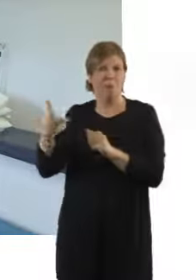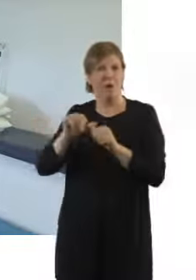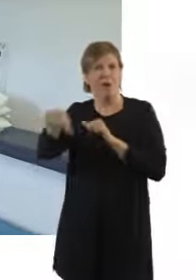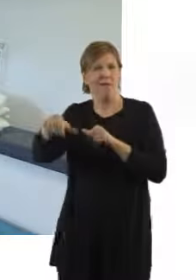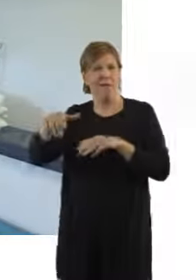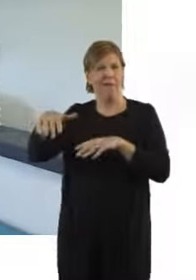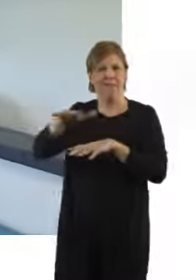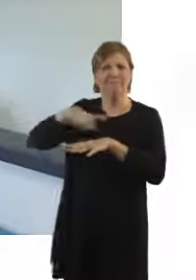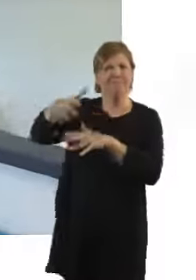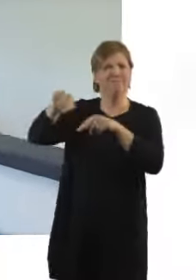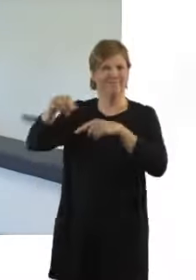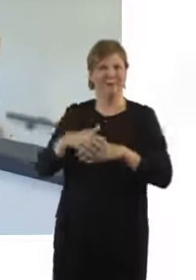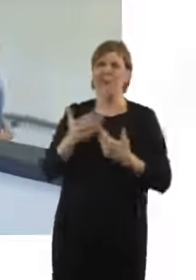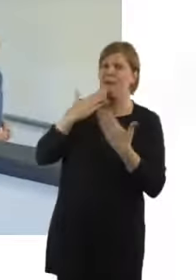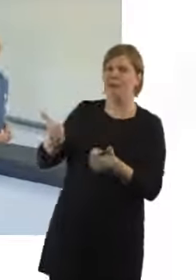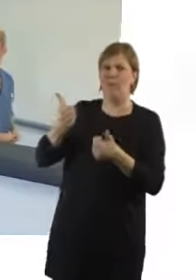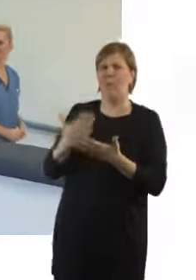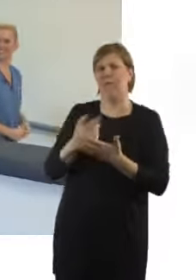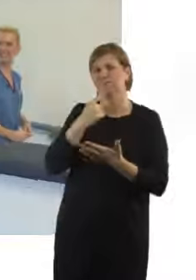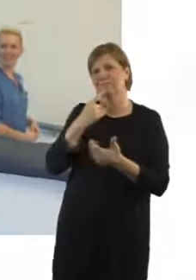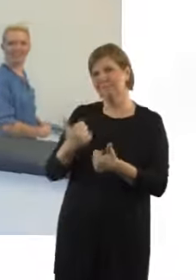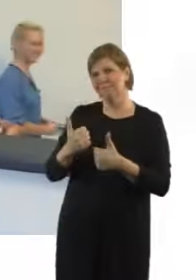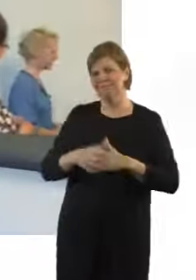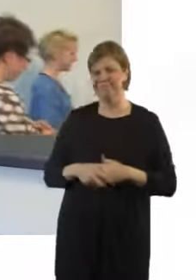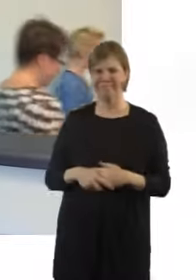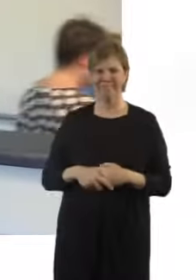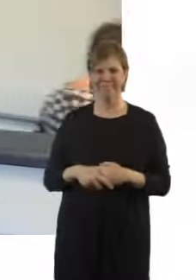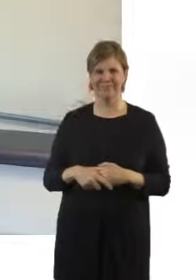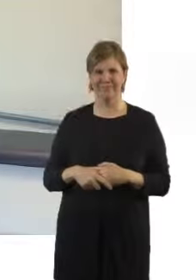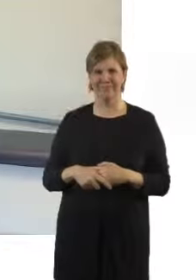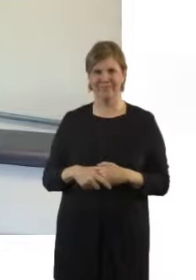over in postnatal area. Thank you, Nikki. That's been really informative. Thank you.